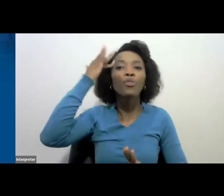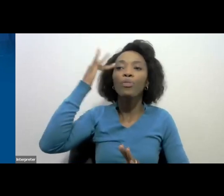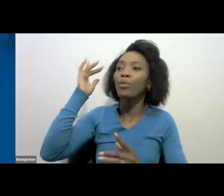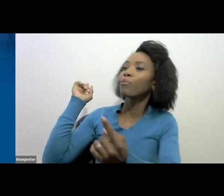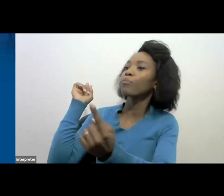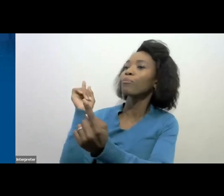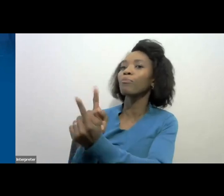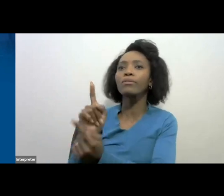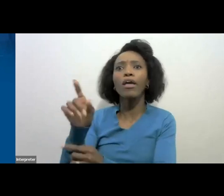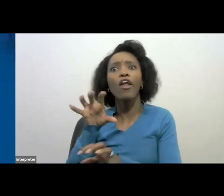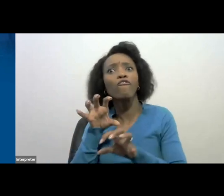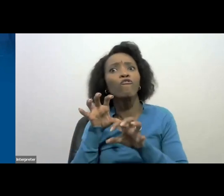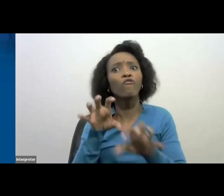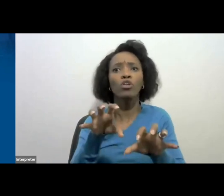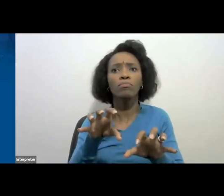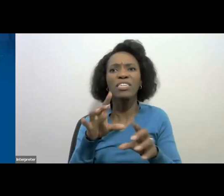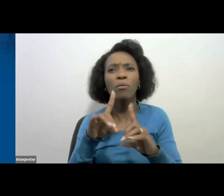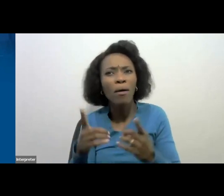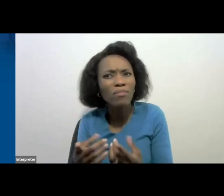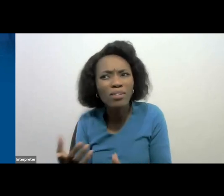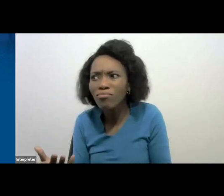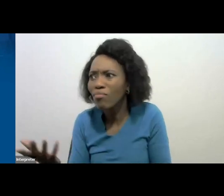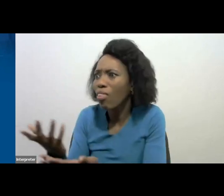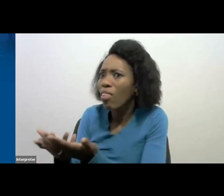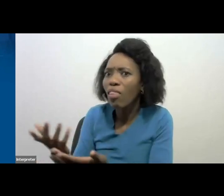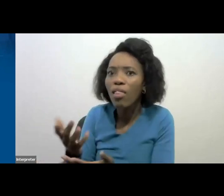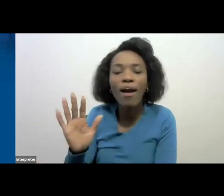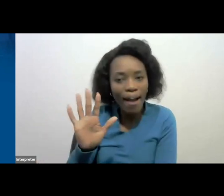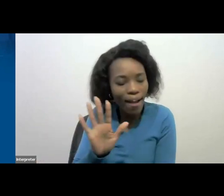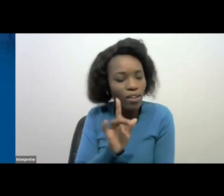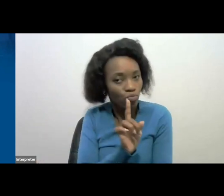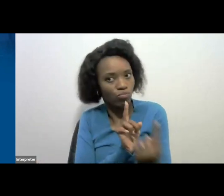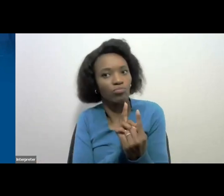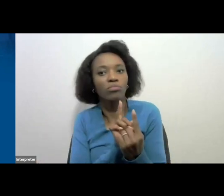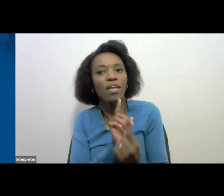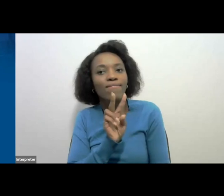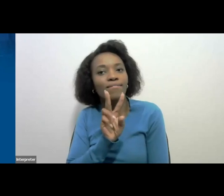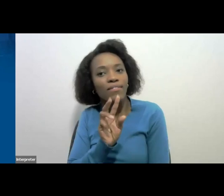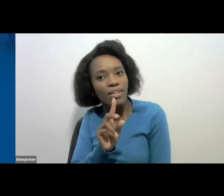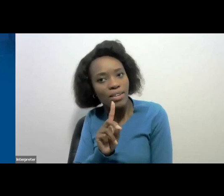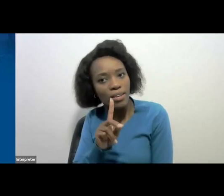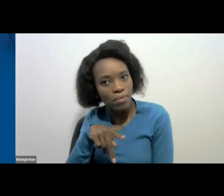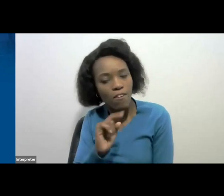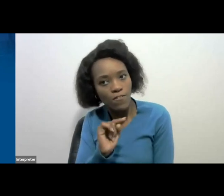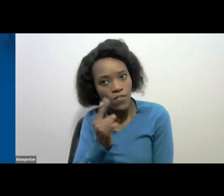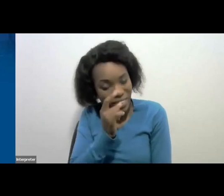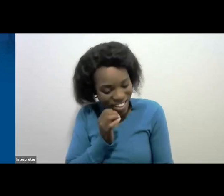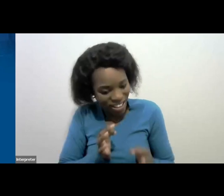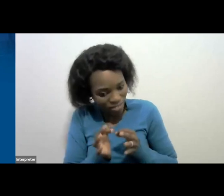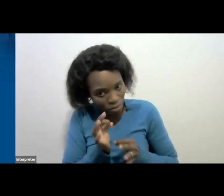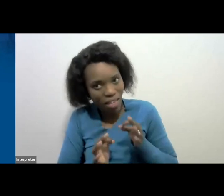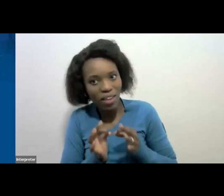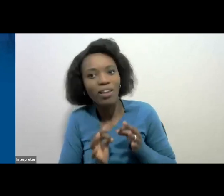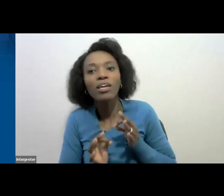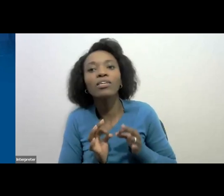enforcement department you're going to come to VDP and explain yourself and then at the right